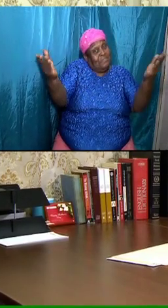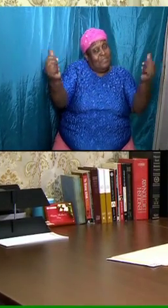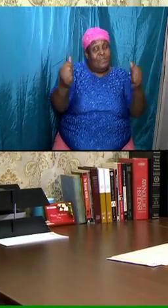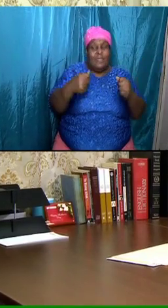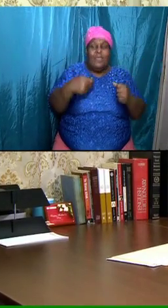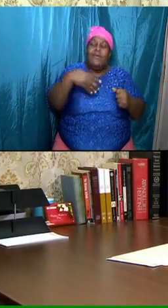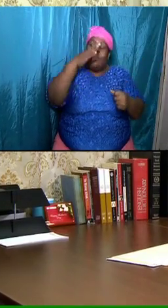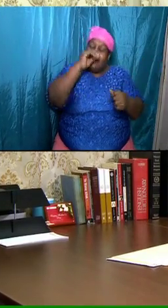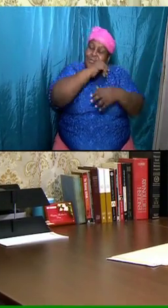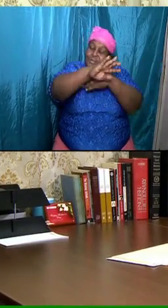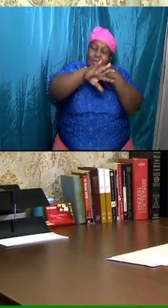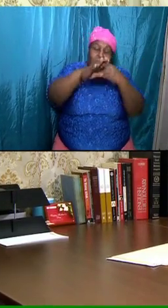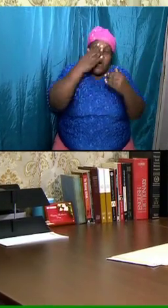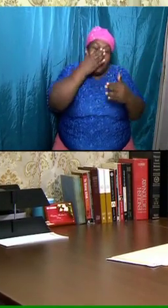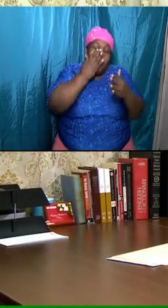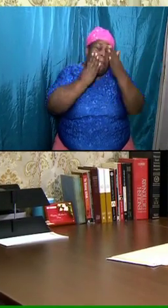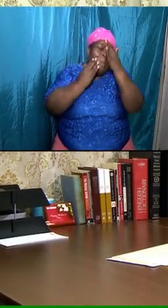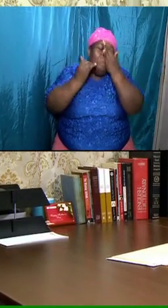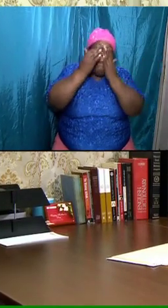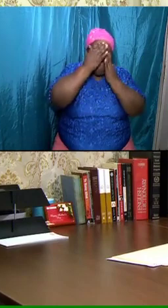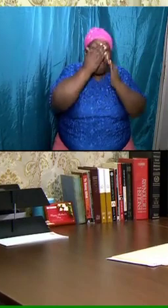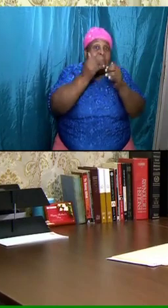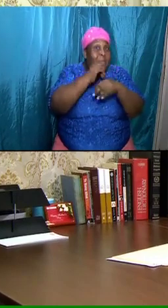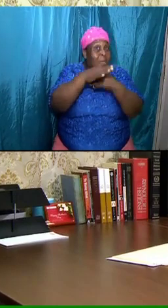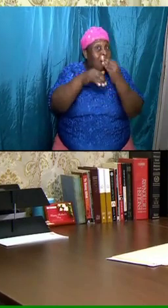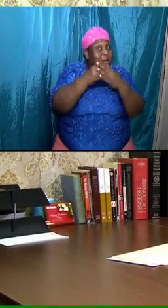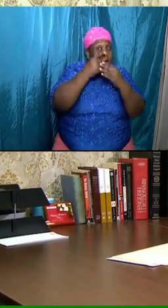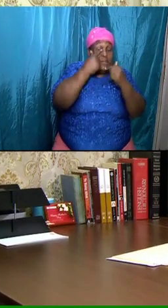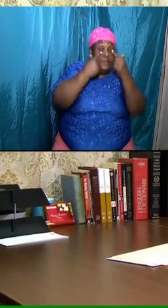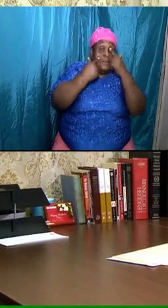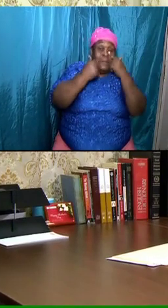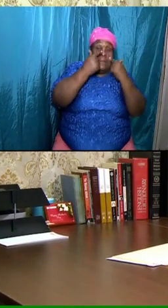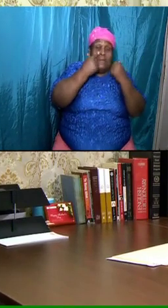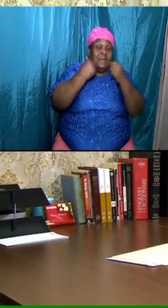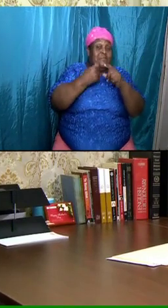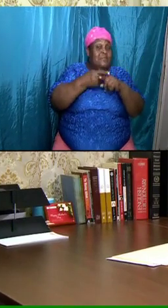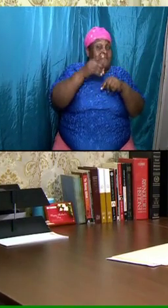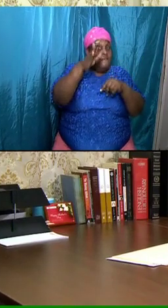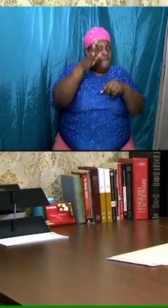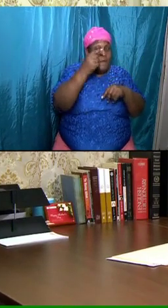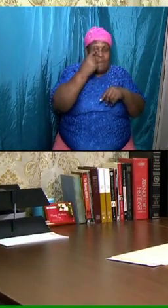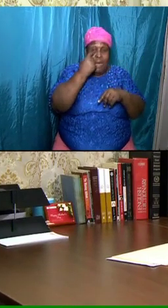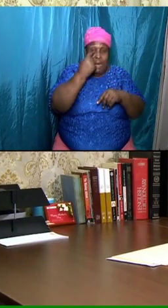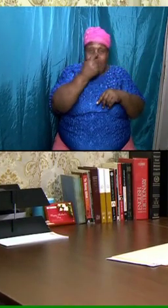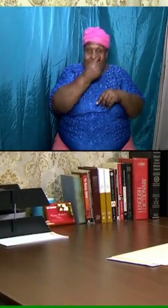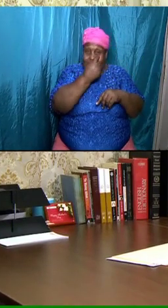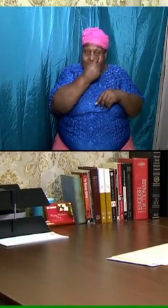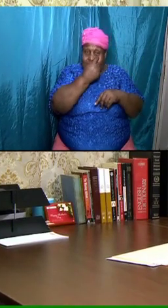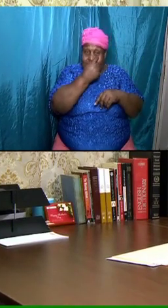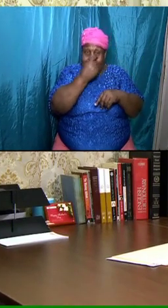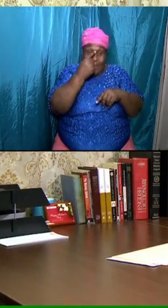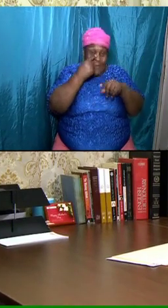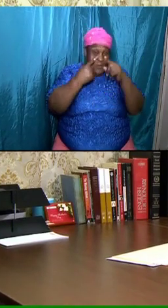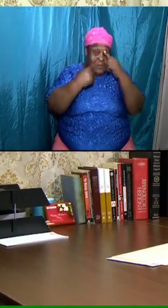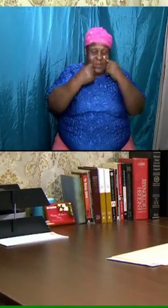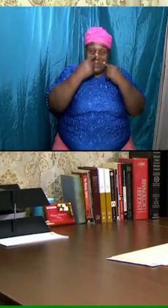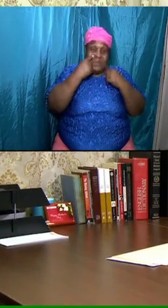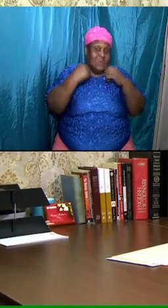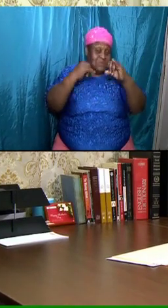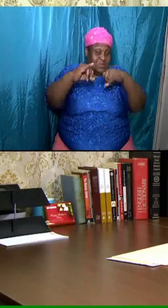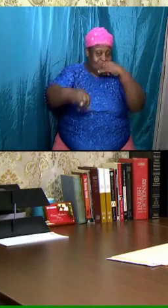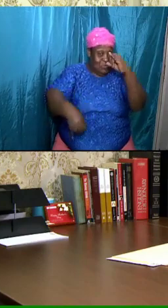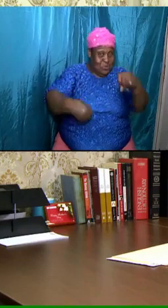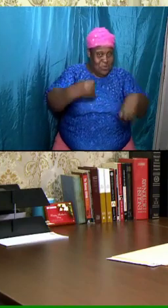going to wipe away all tears from their eyes. And if those tears of joy, we don't normally wipe away tears of joy. But I believe